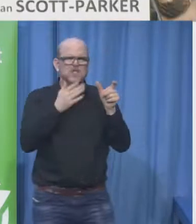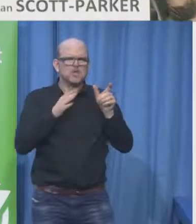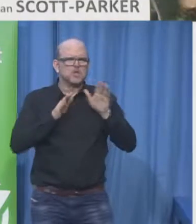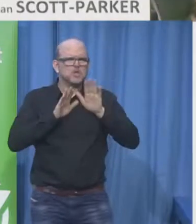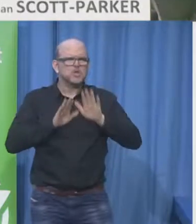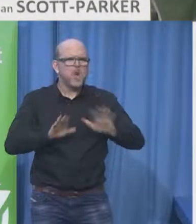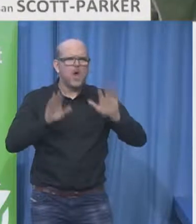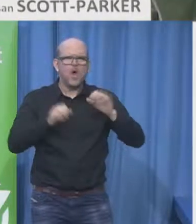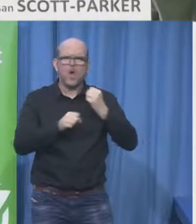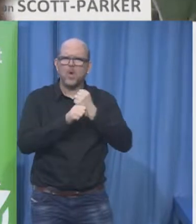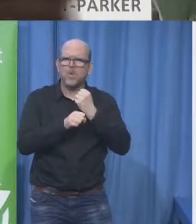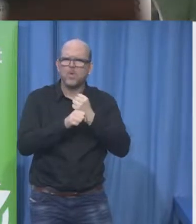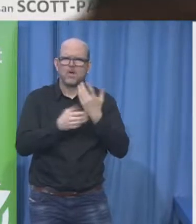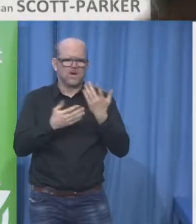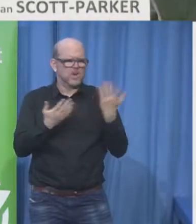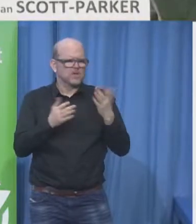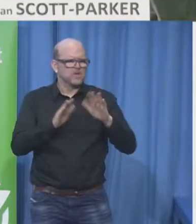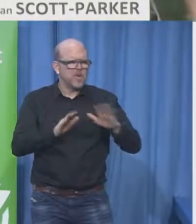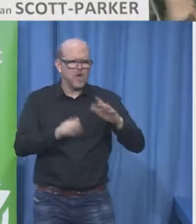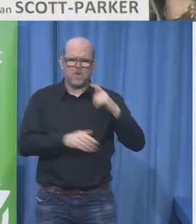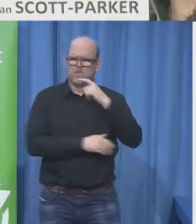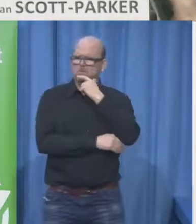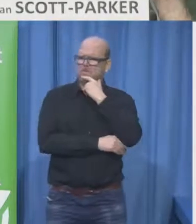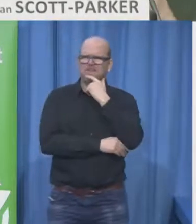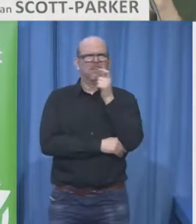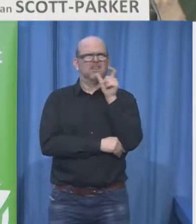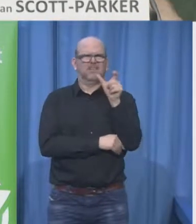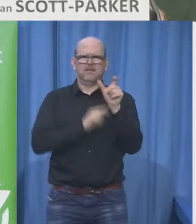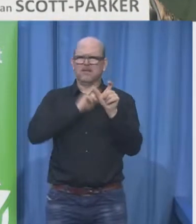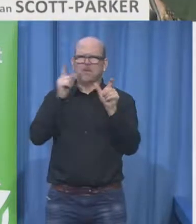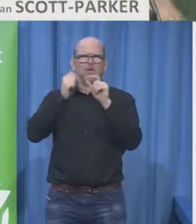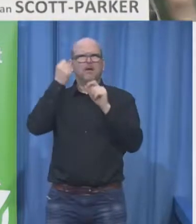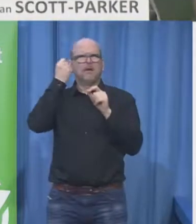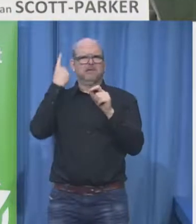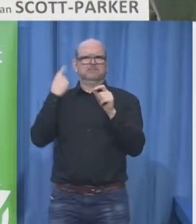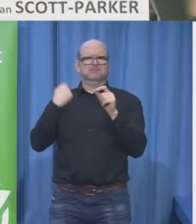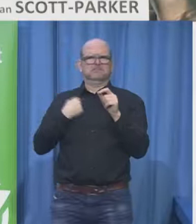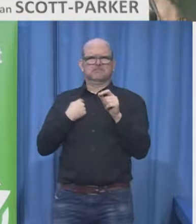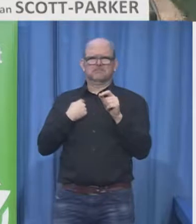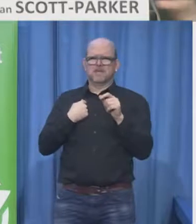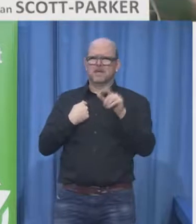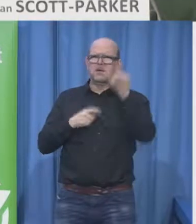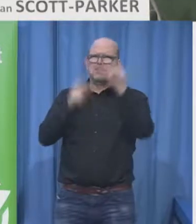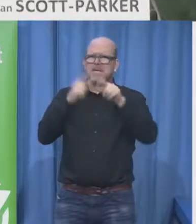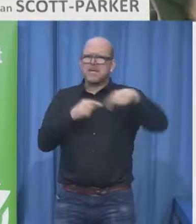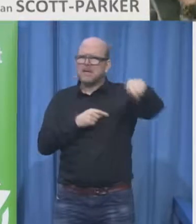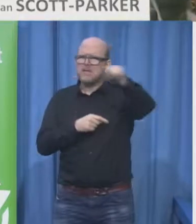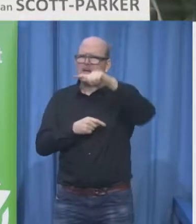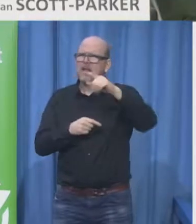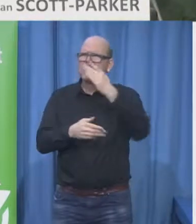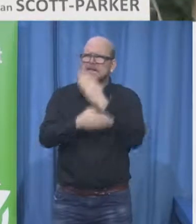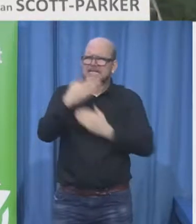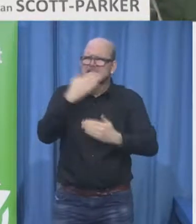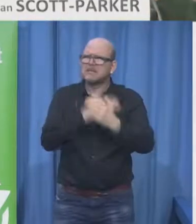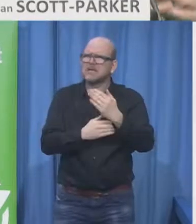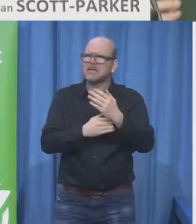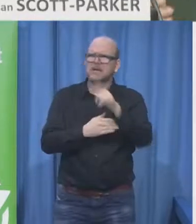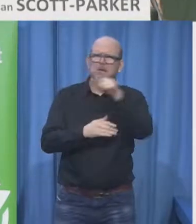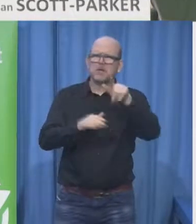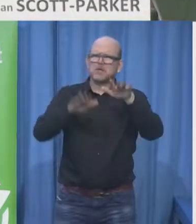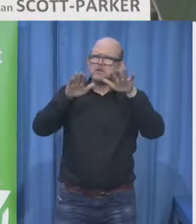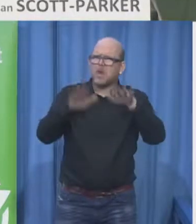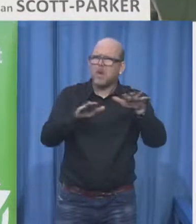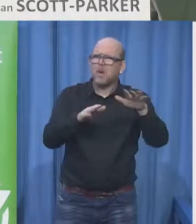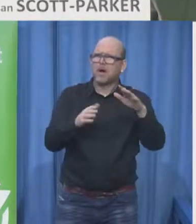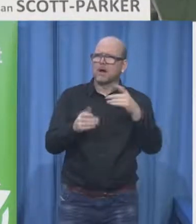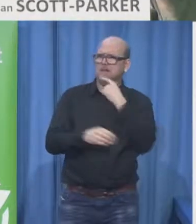or is that just dumb or you know but the assumptions that underpin the obstacles that we encounter when we're